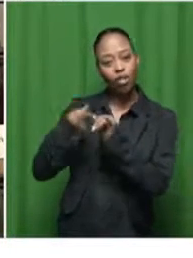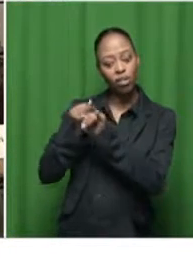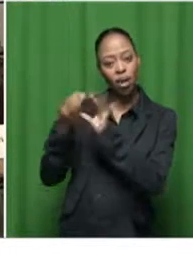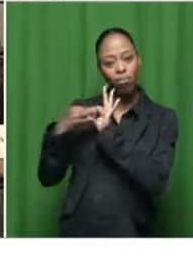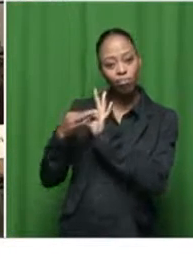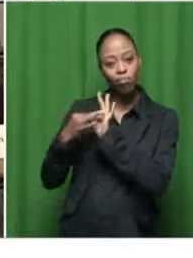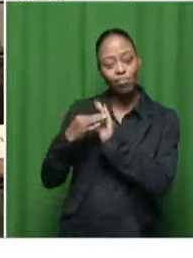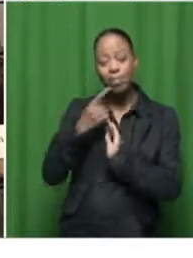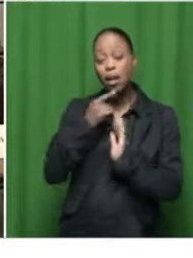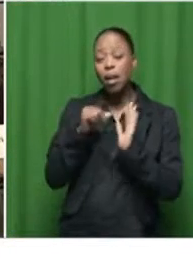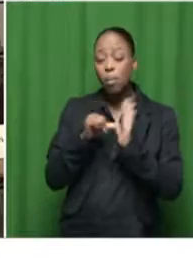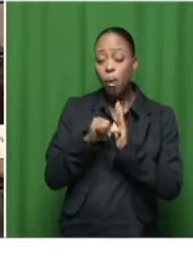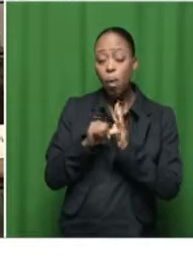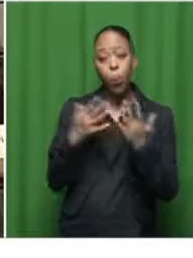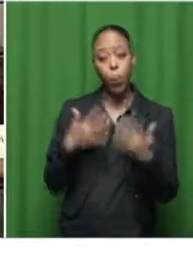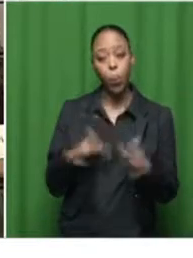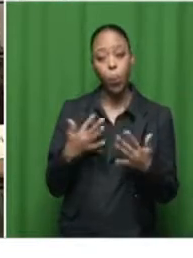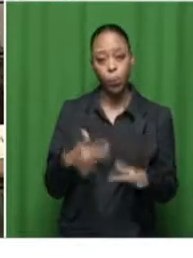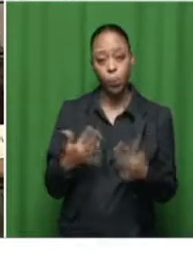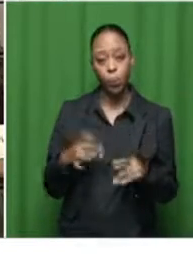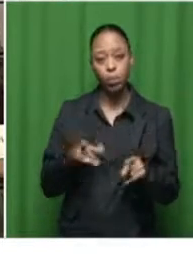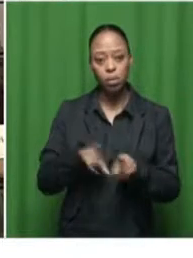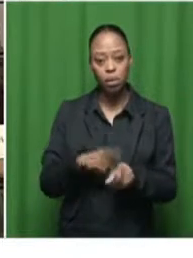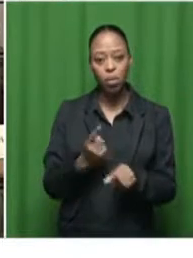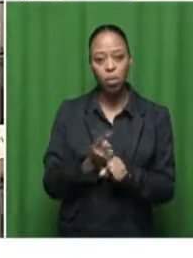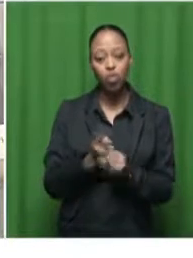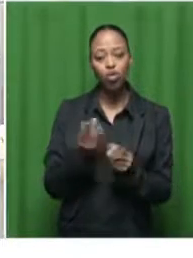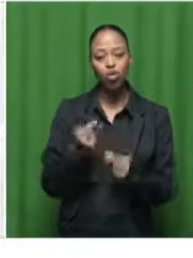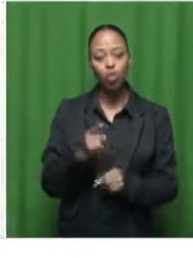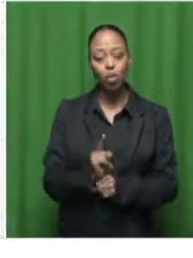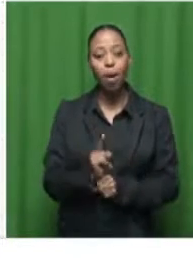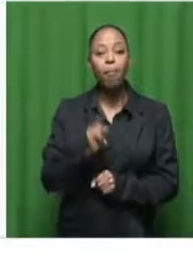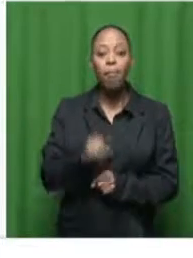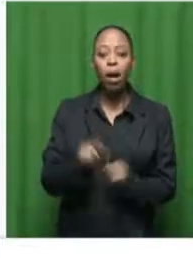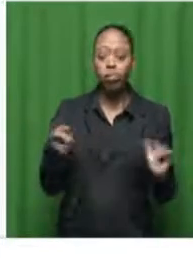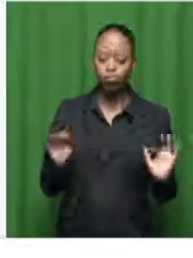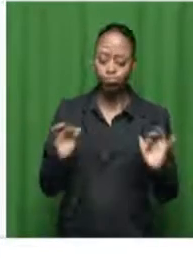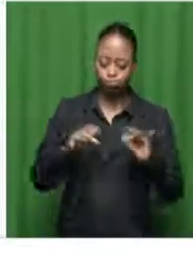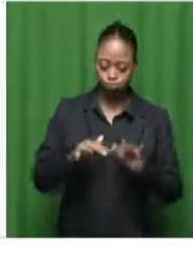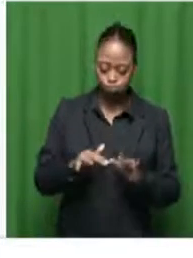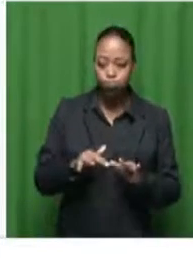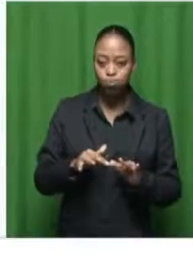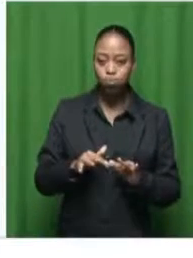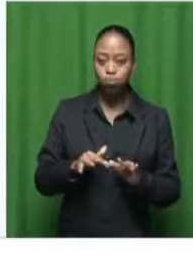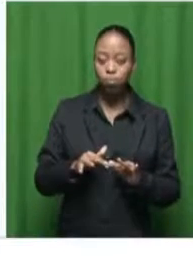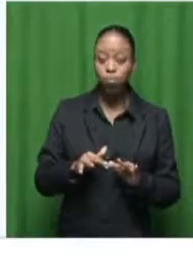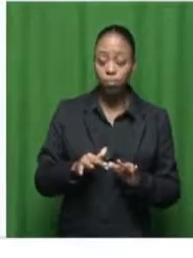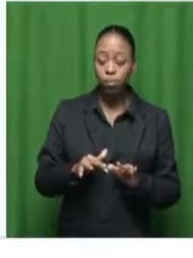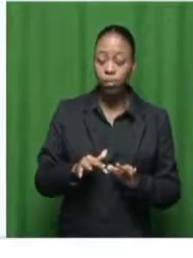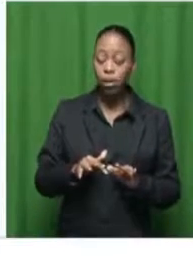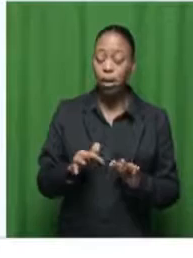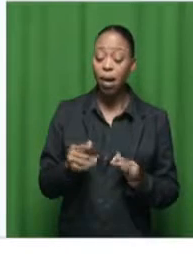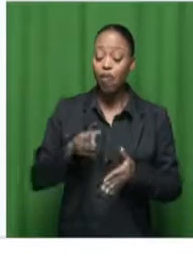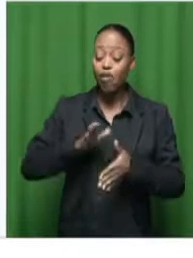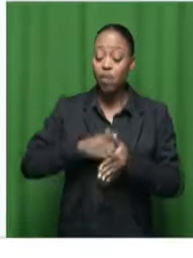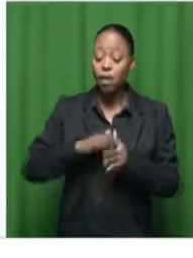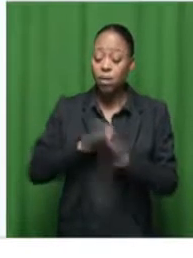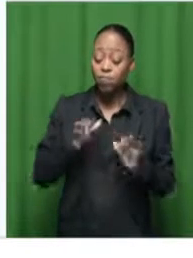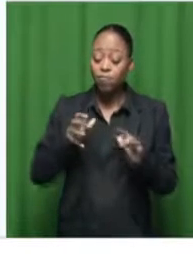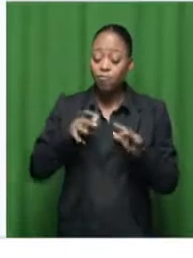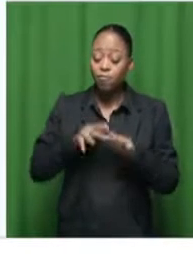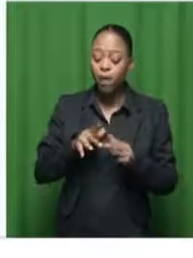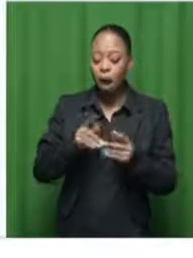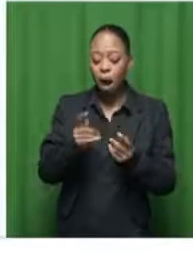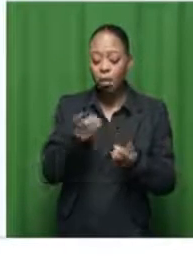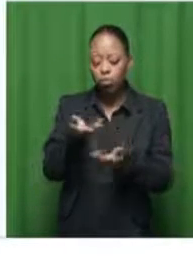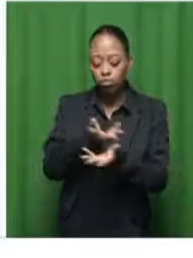quite important to all intents and purposes that they do gather here and make sure that they refine their plans and we do